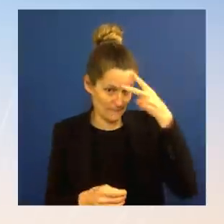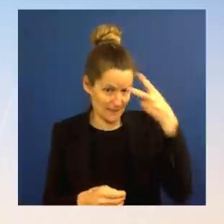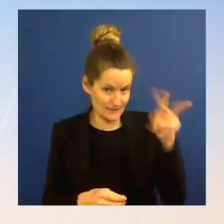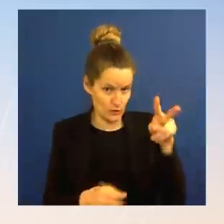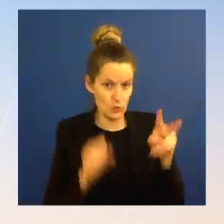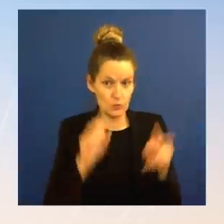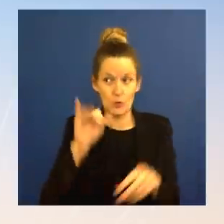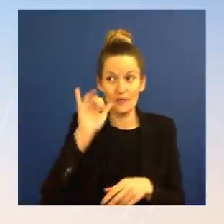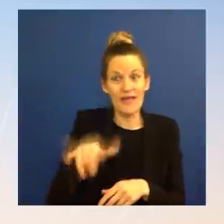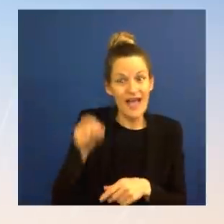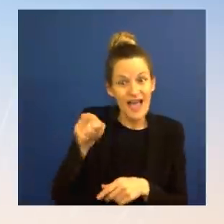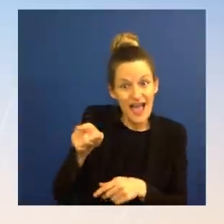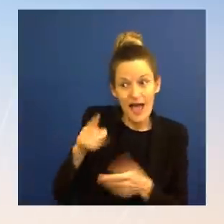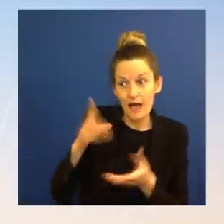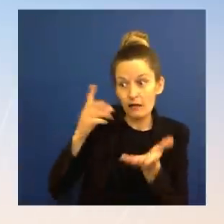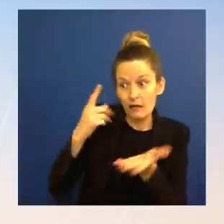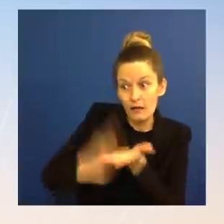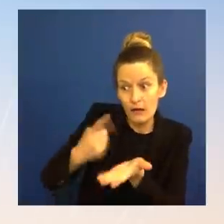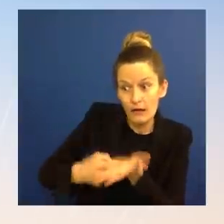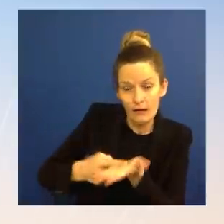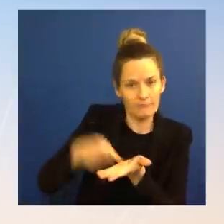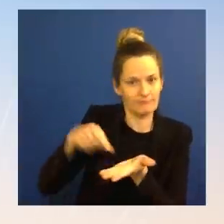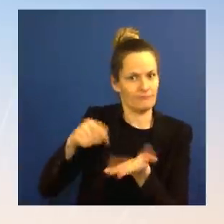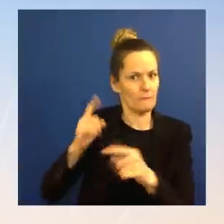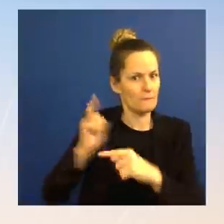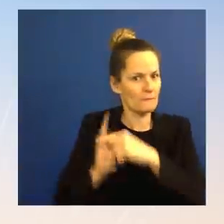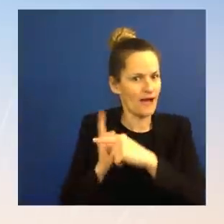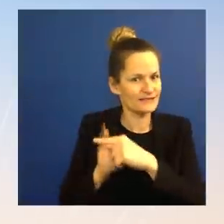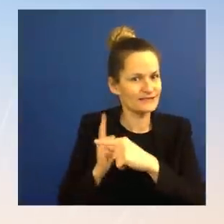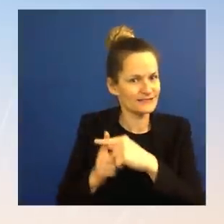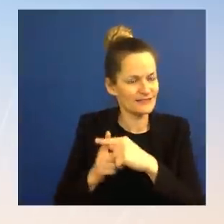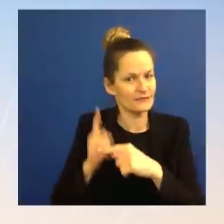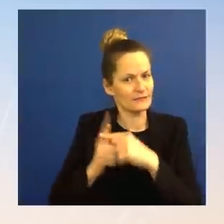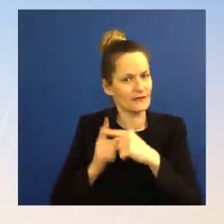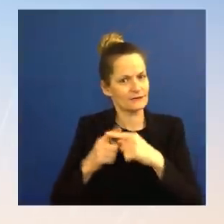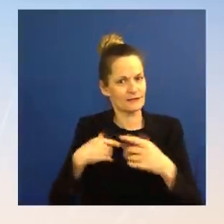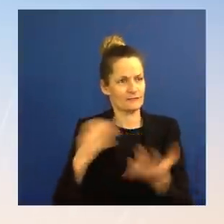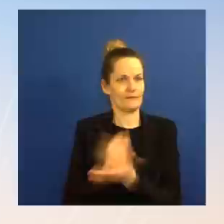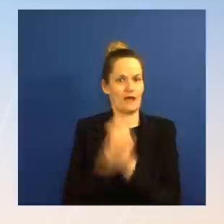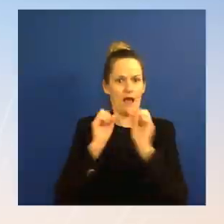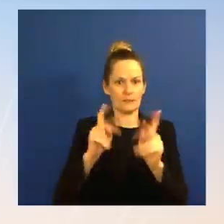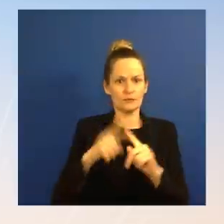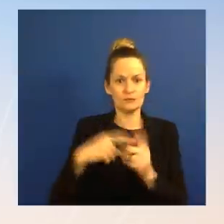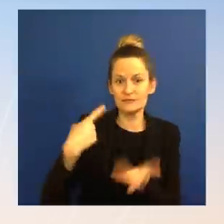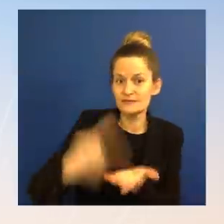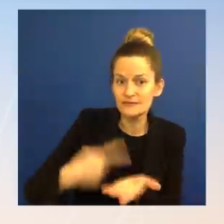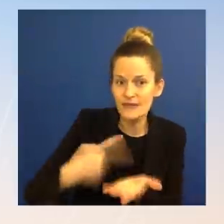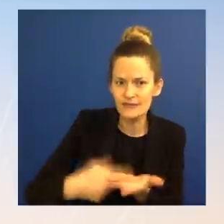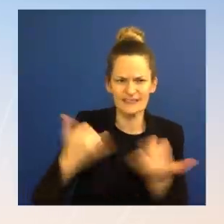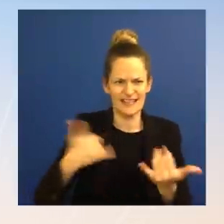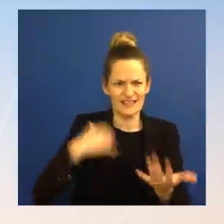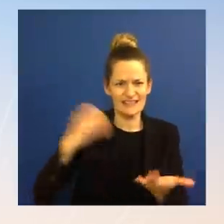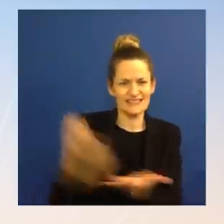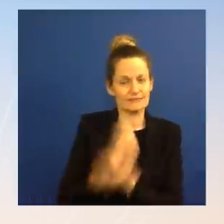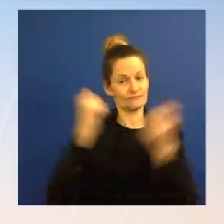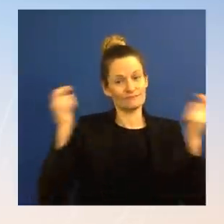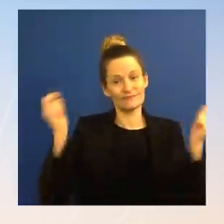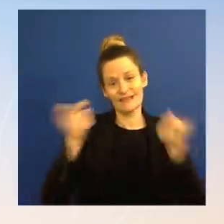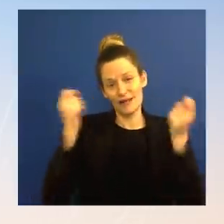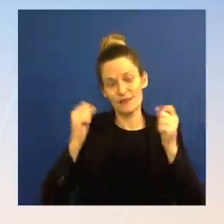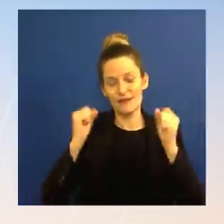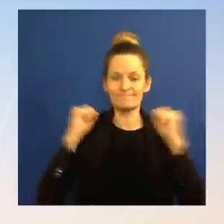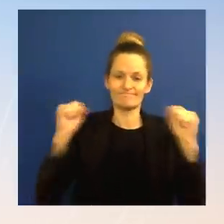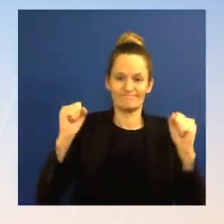discuss moving forward. But right now, we're just celebrating the return of two Americans. The Okay. And just to follow up, are there concrete plans